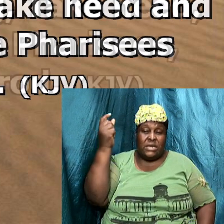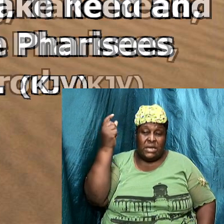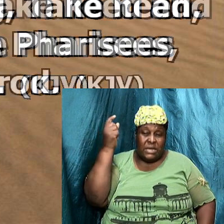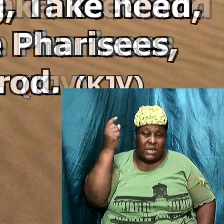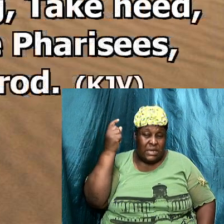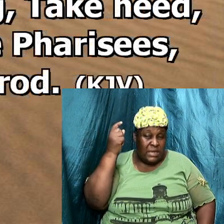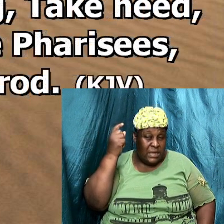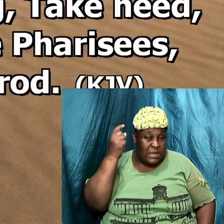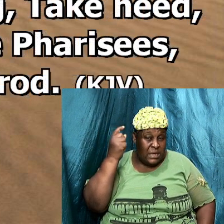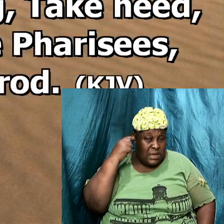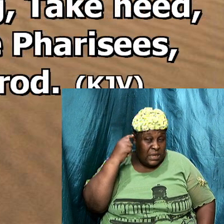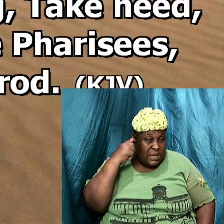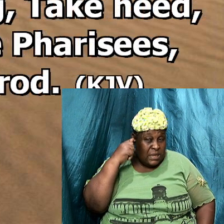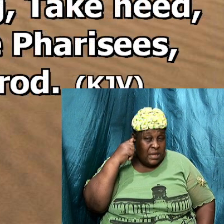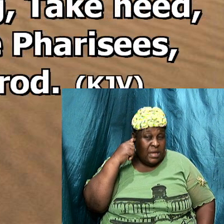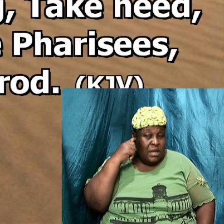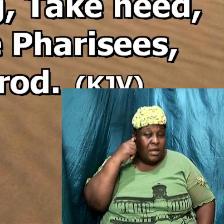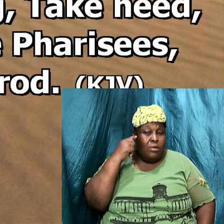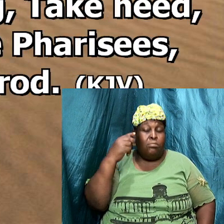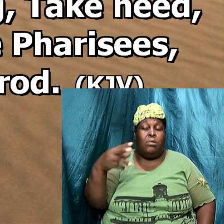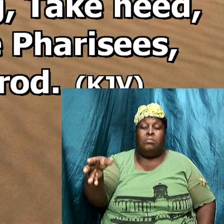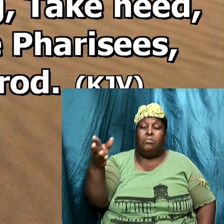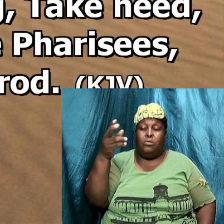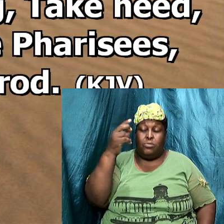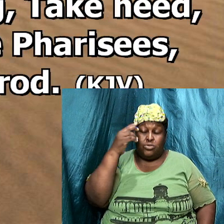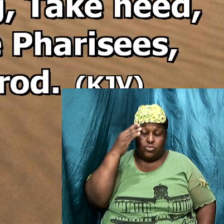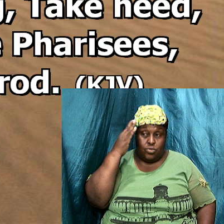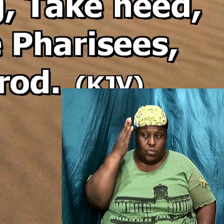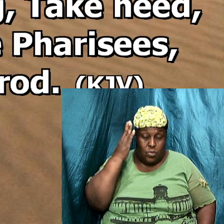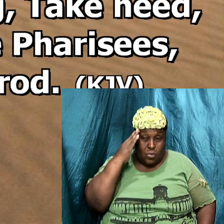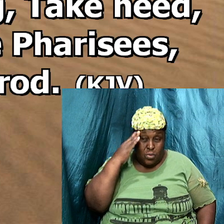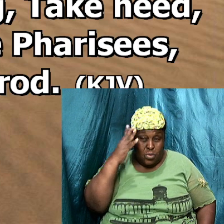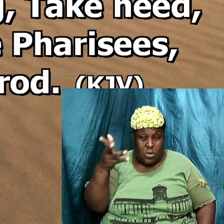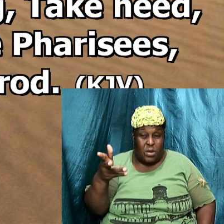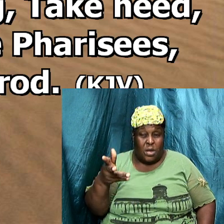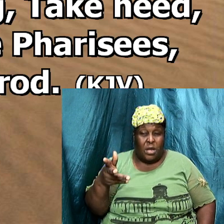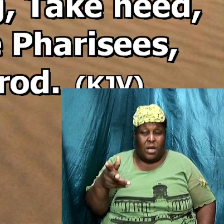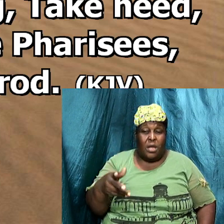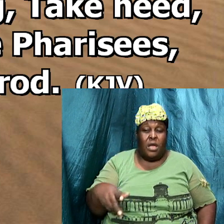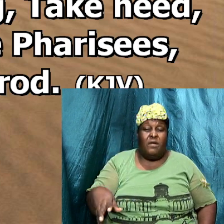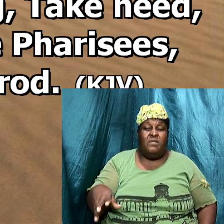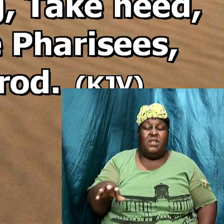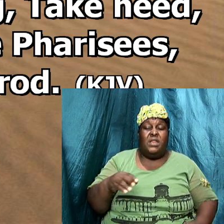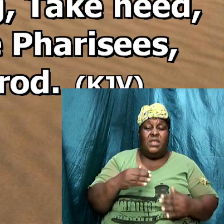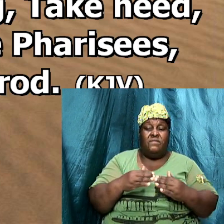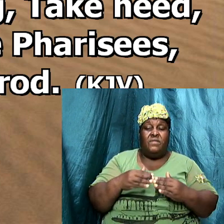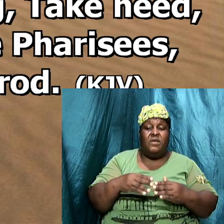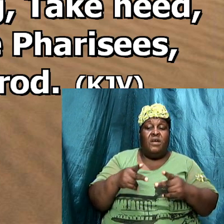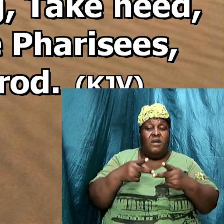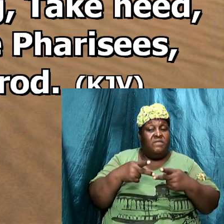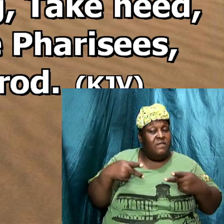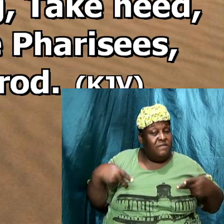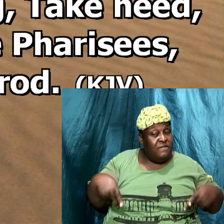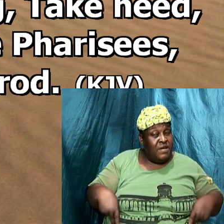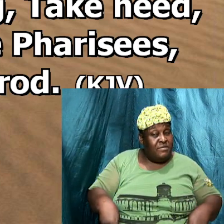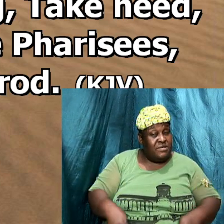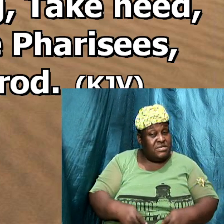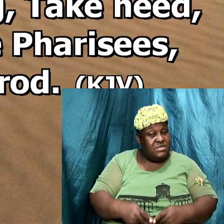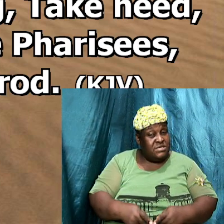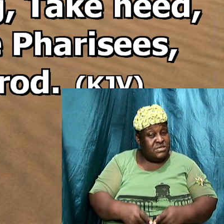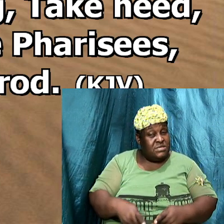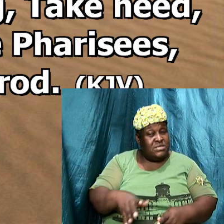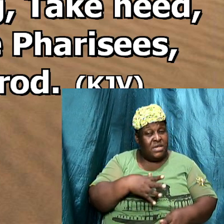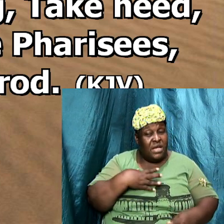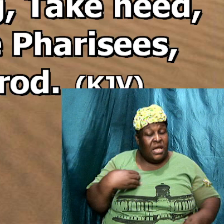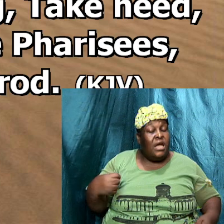heed beware of the living of the Pharisees and